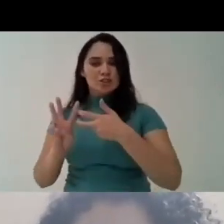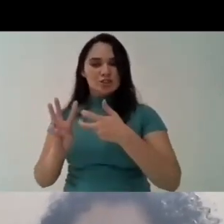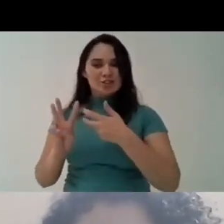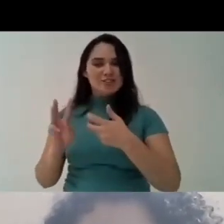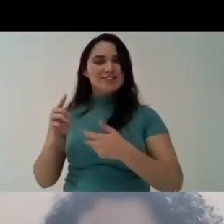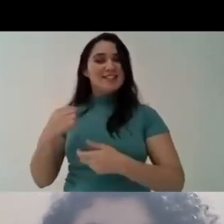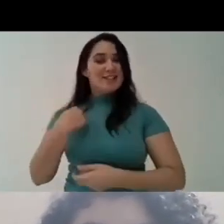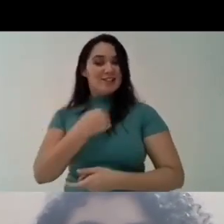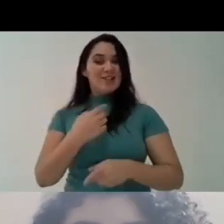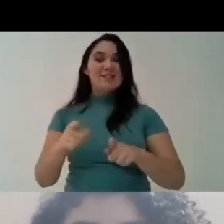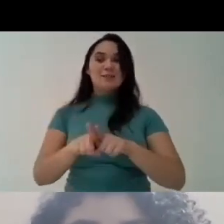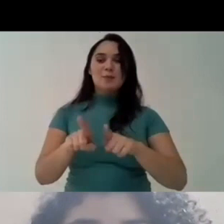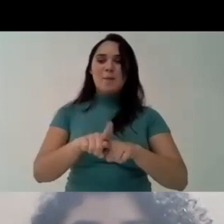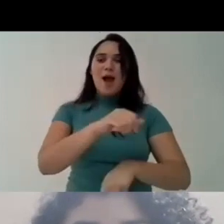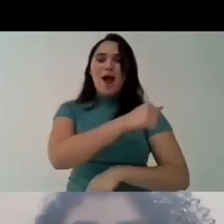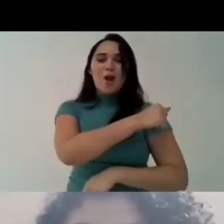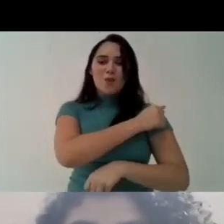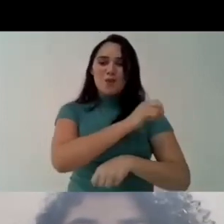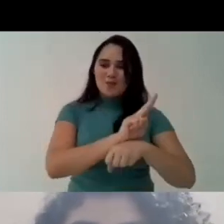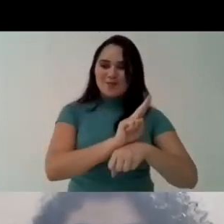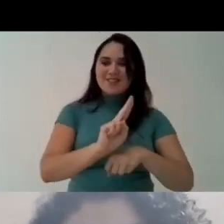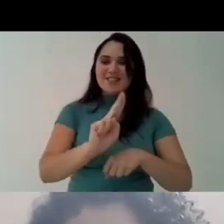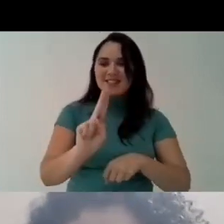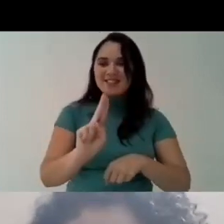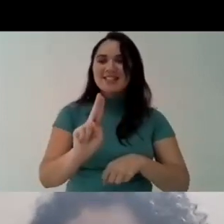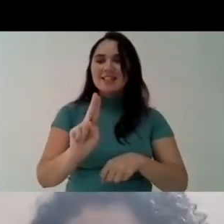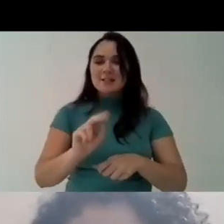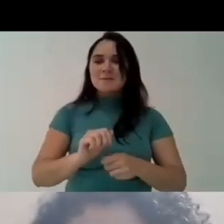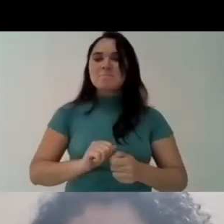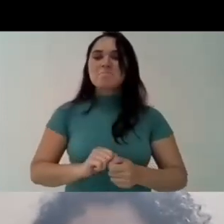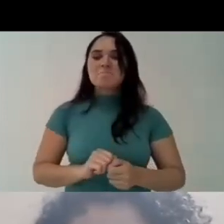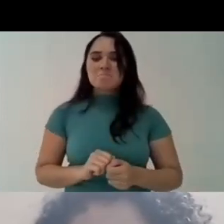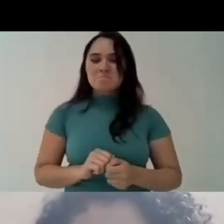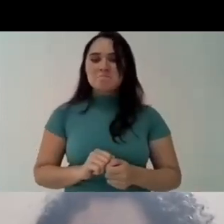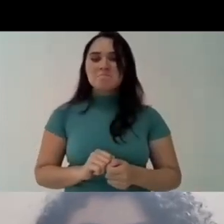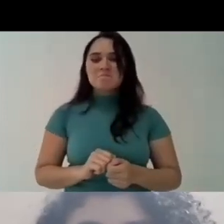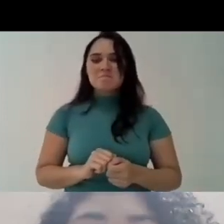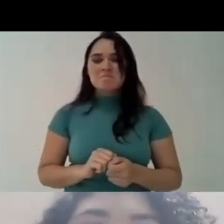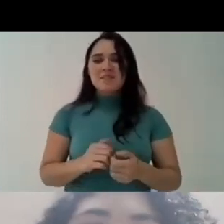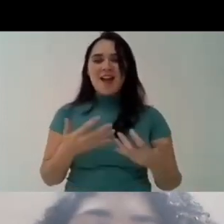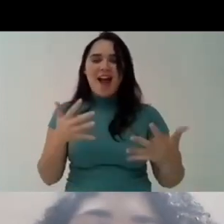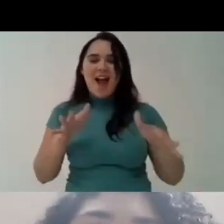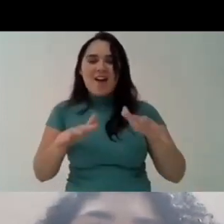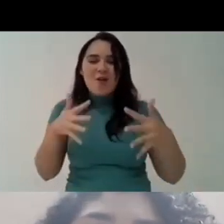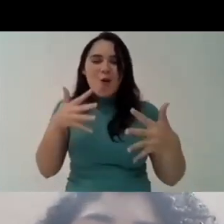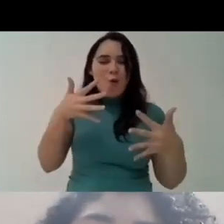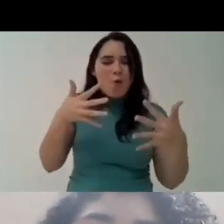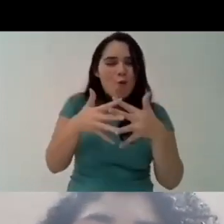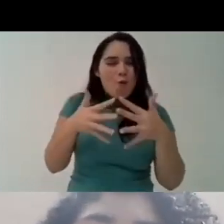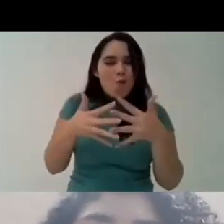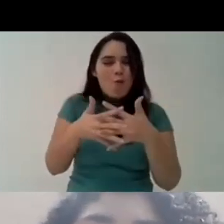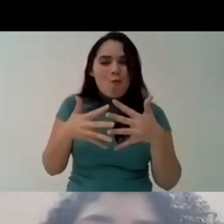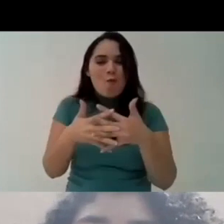what we see ourselves as is we are brazilian indigenous but we are also students